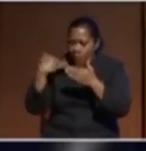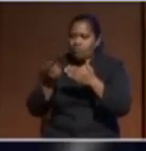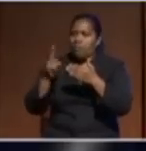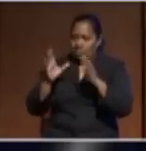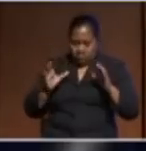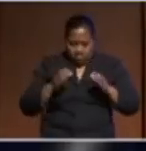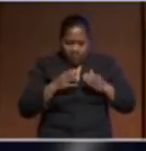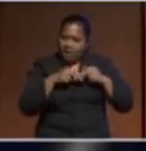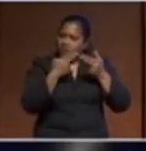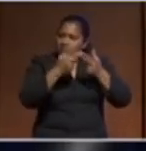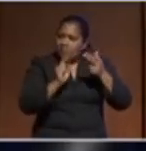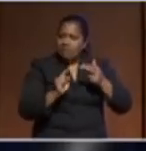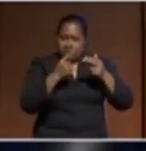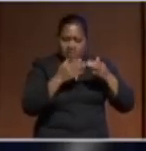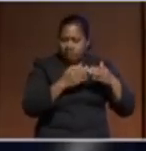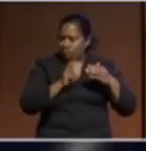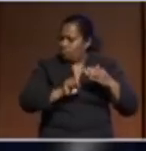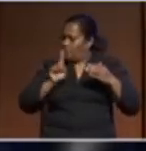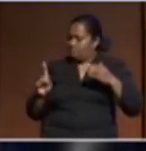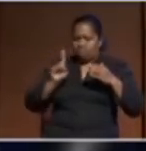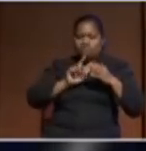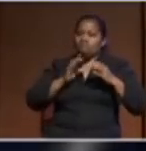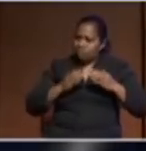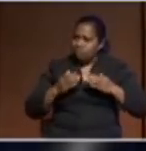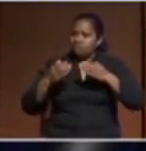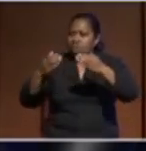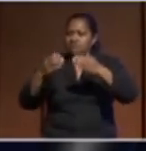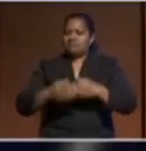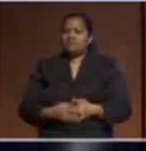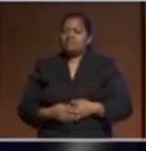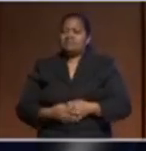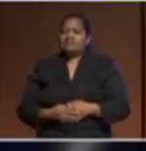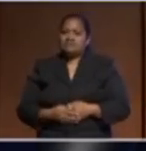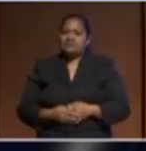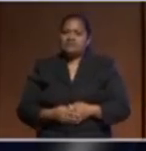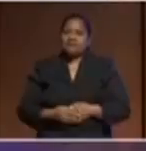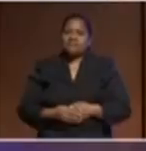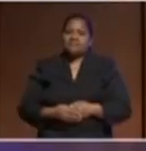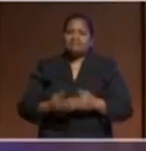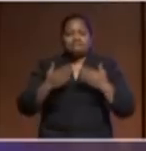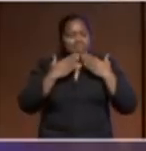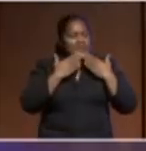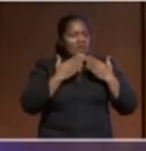each other to tackle some of those really challenging times. Those are my reflections. Thank you very much for that.